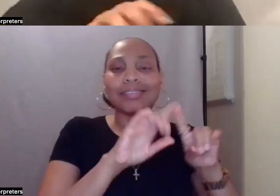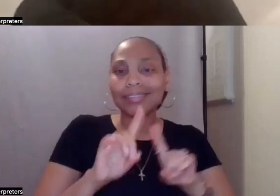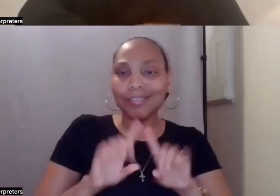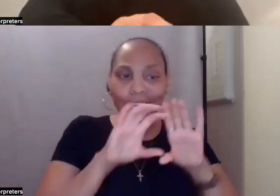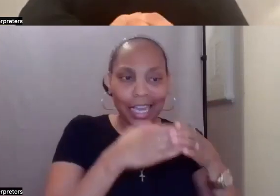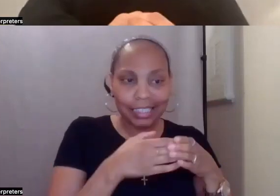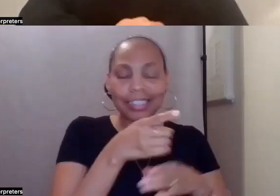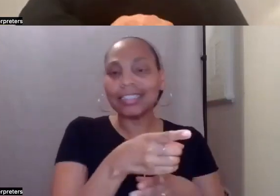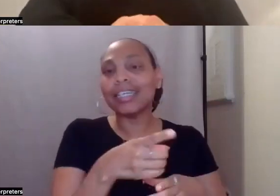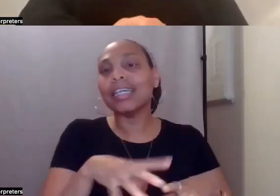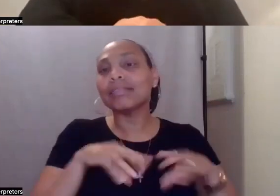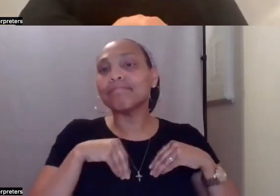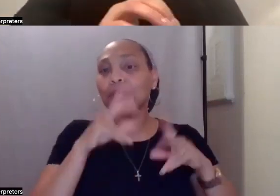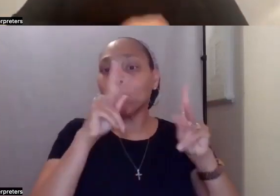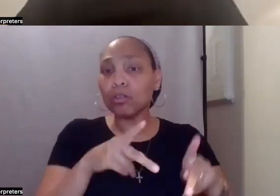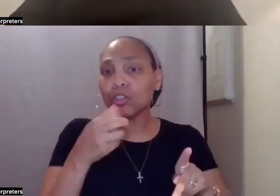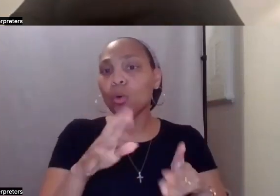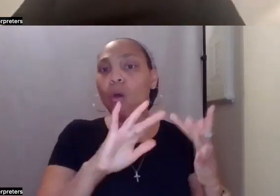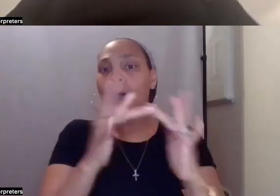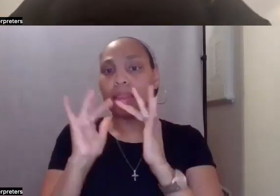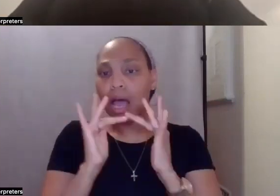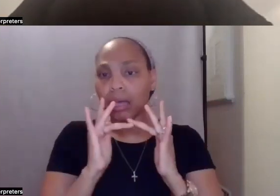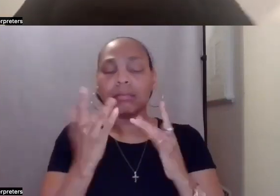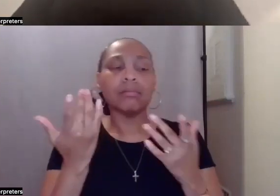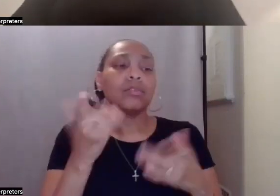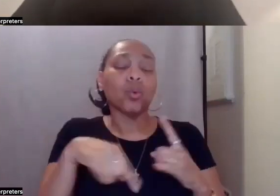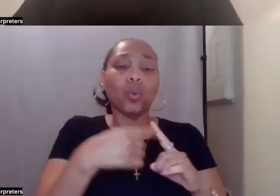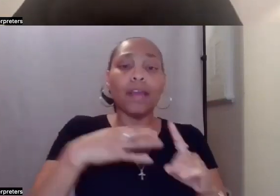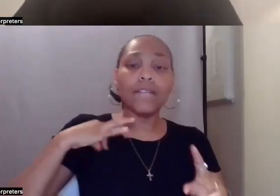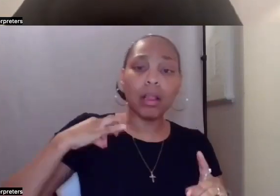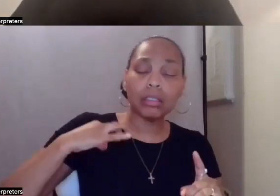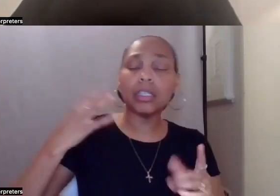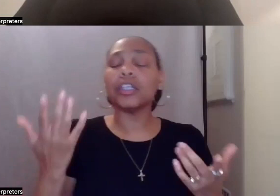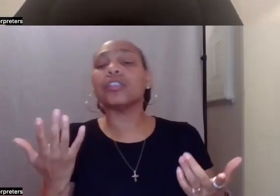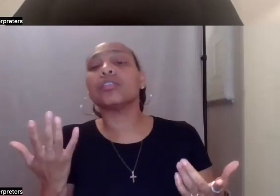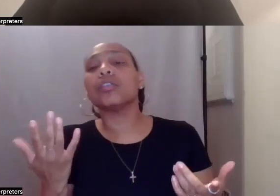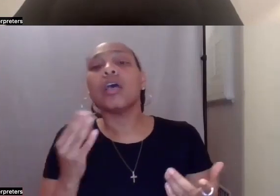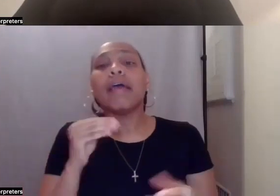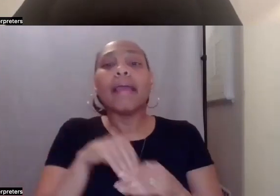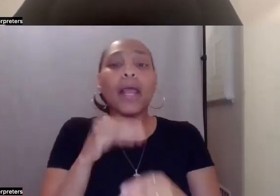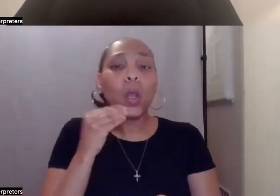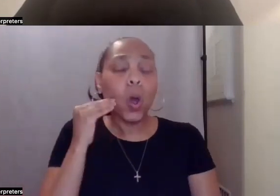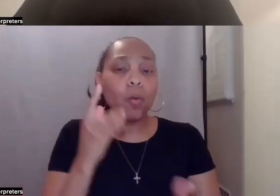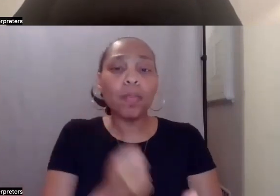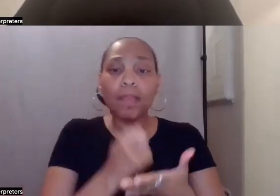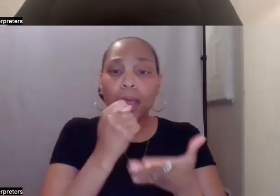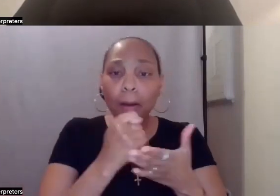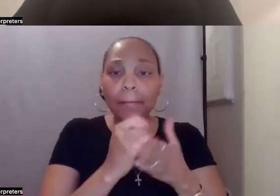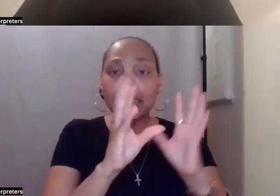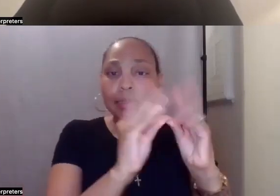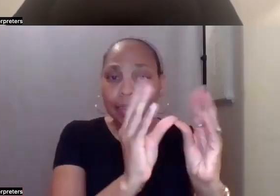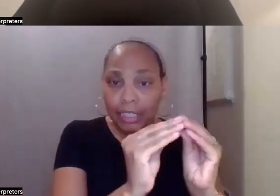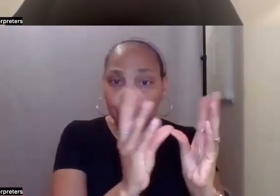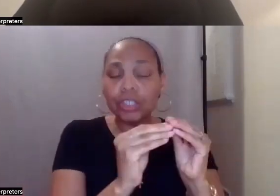online, uh, the days he volunteers and the days and times of his in-home therapy sessions. I print it out and I give a copy